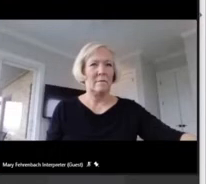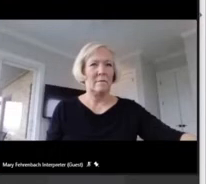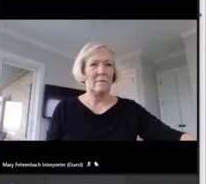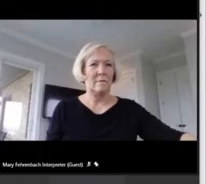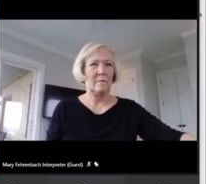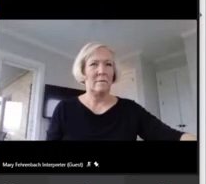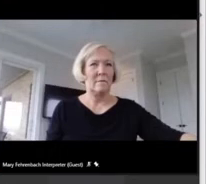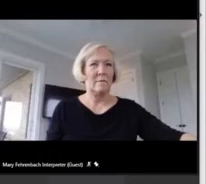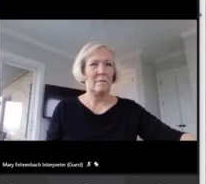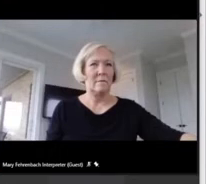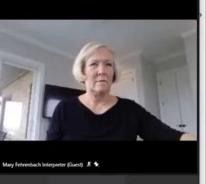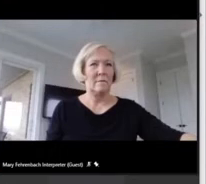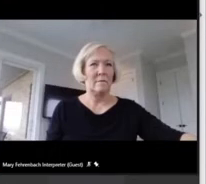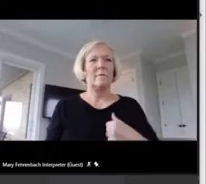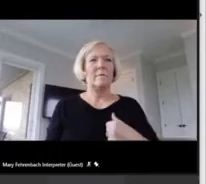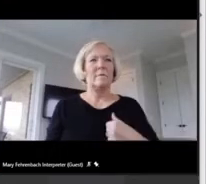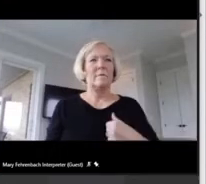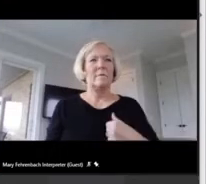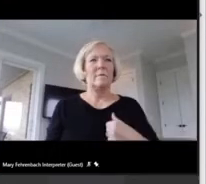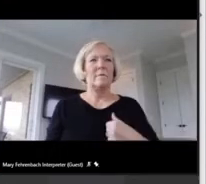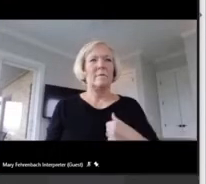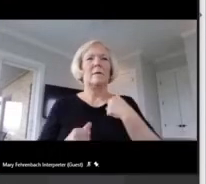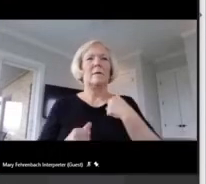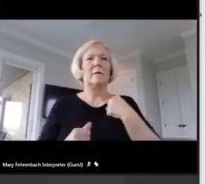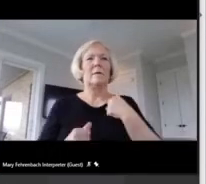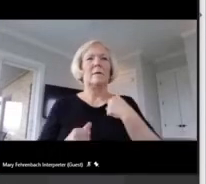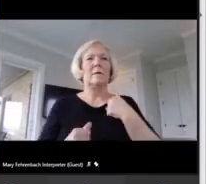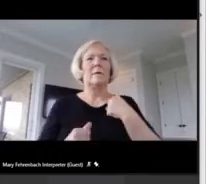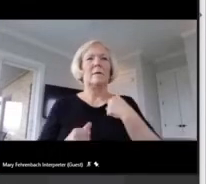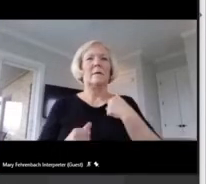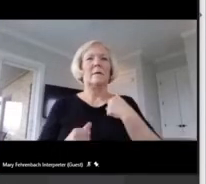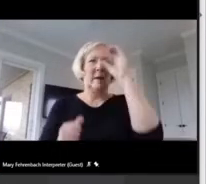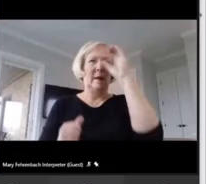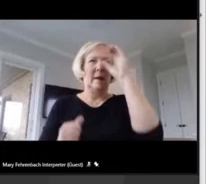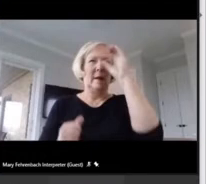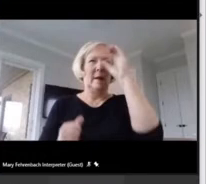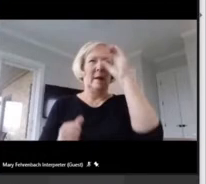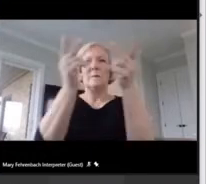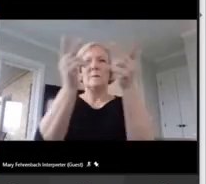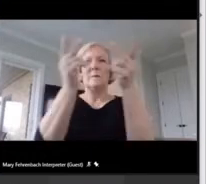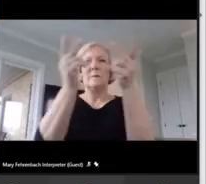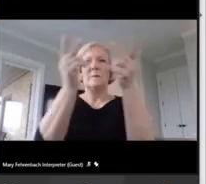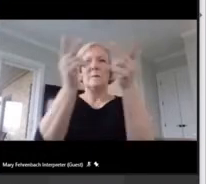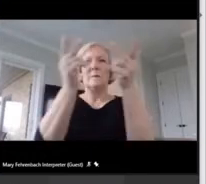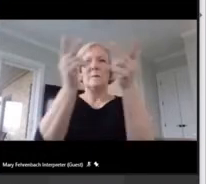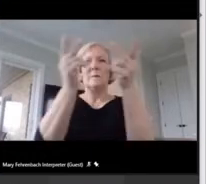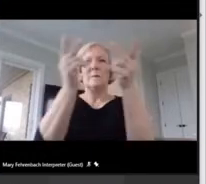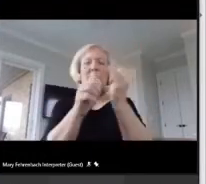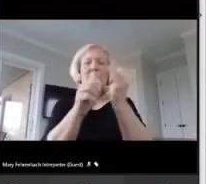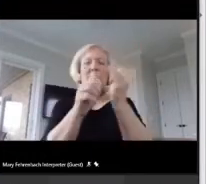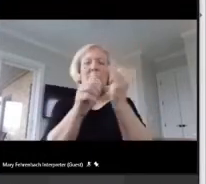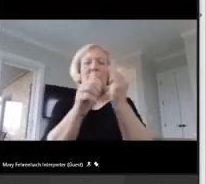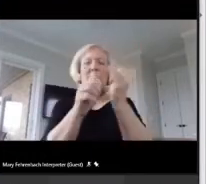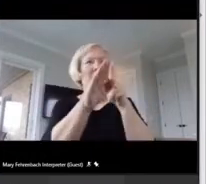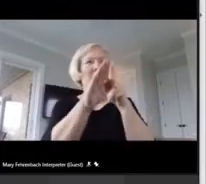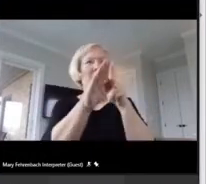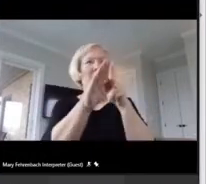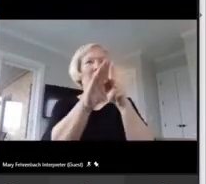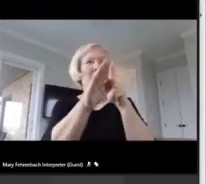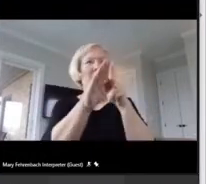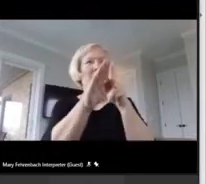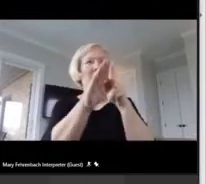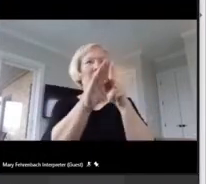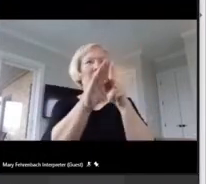encouraged, and empowered to seek leadership positions on their campuses and later in their professional fields. Since its